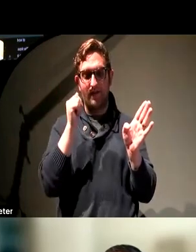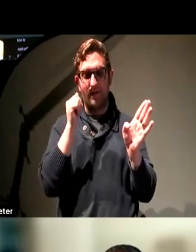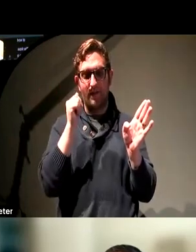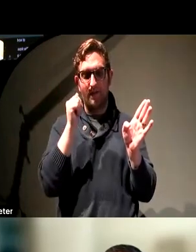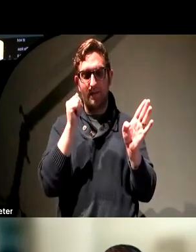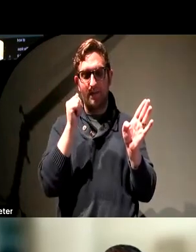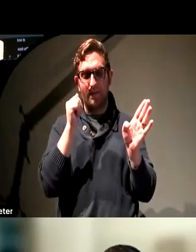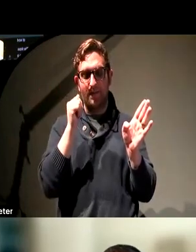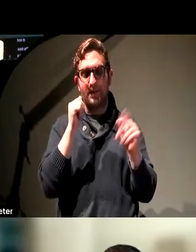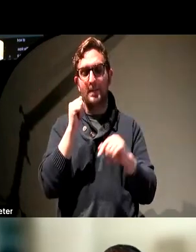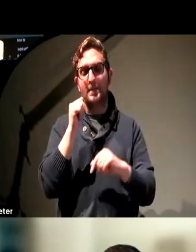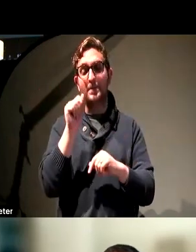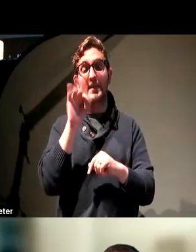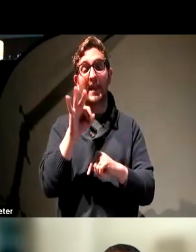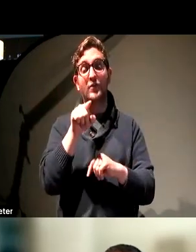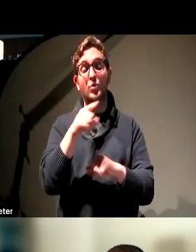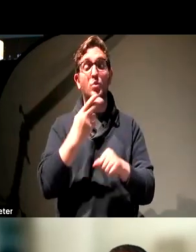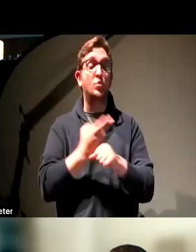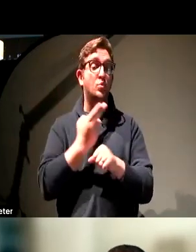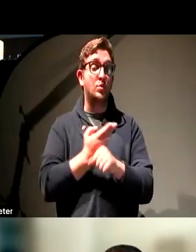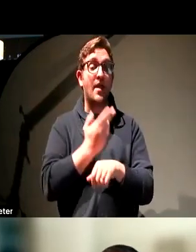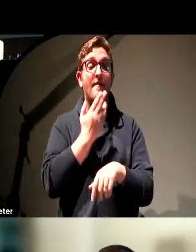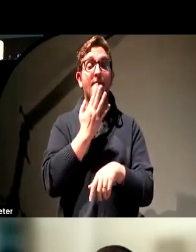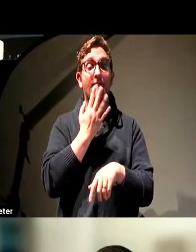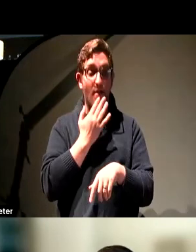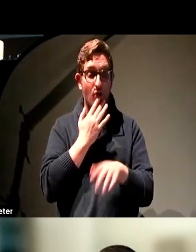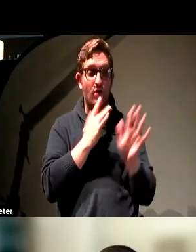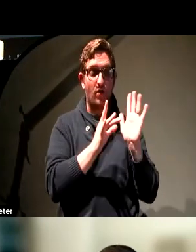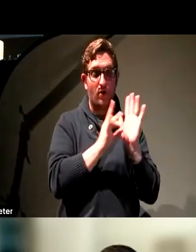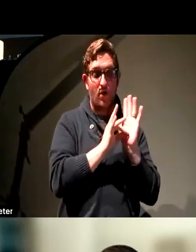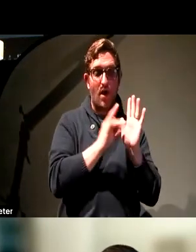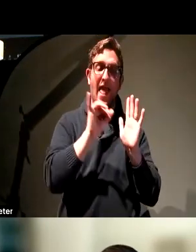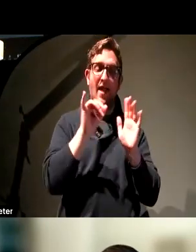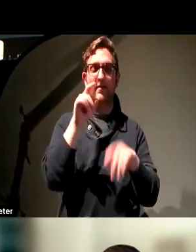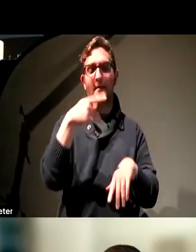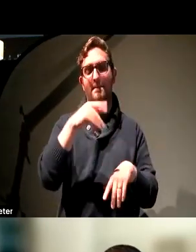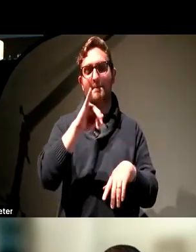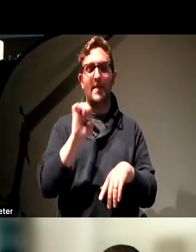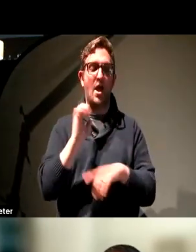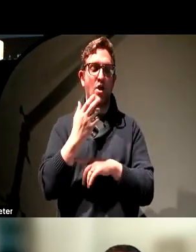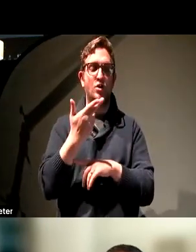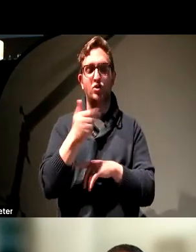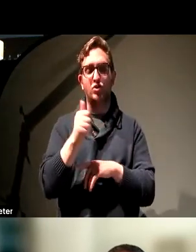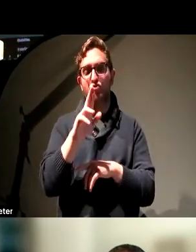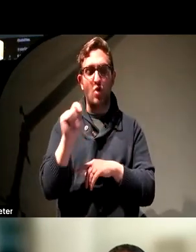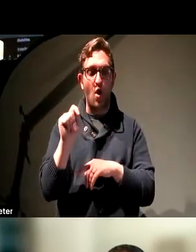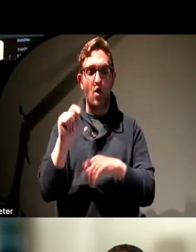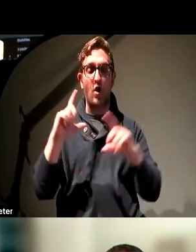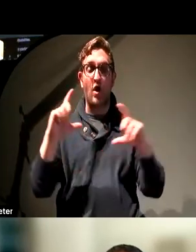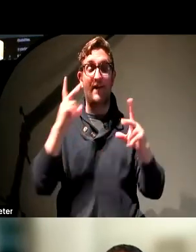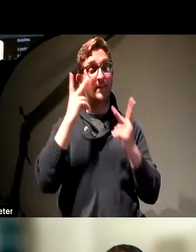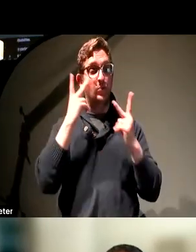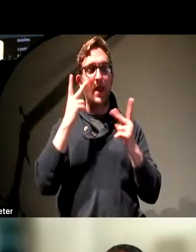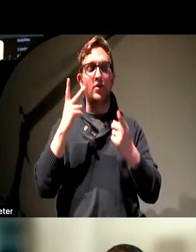So if you do use color to differentiate things in a pie chart or data visualization, then you want to be